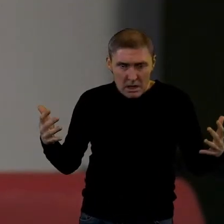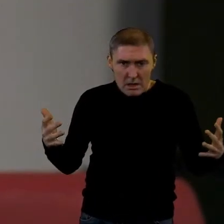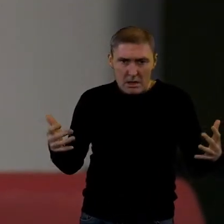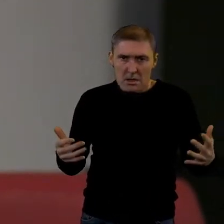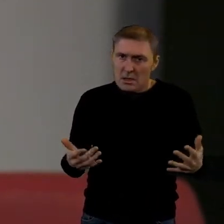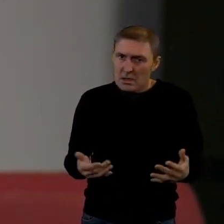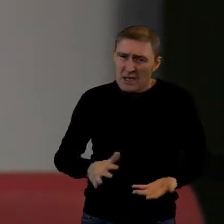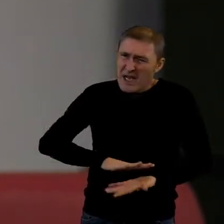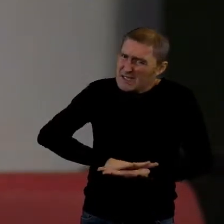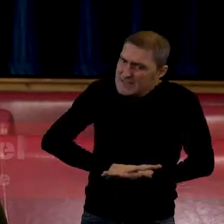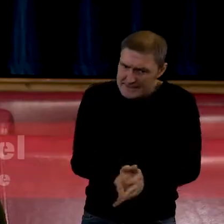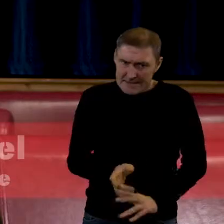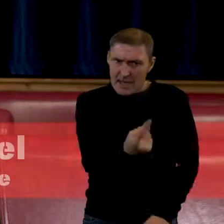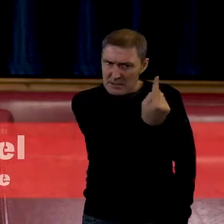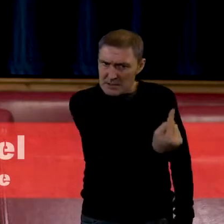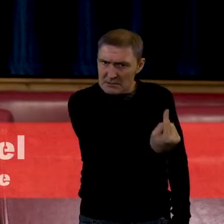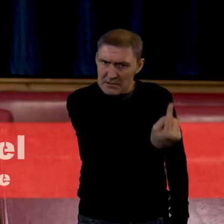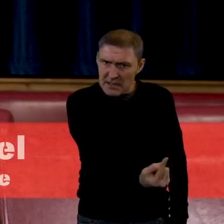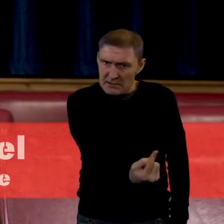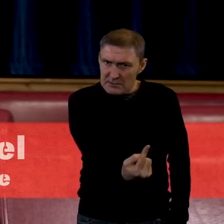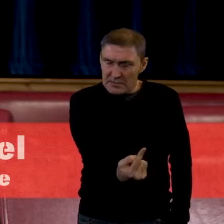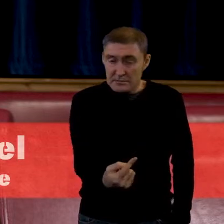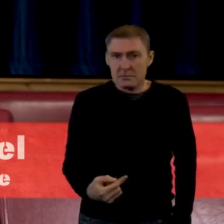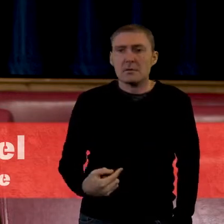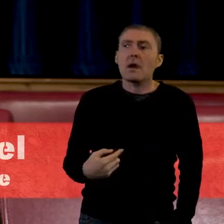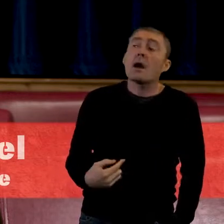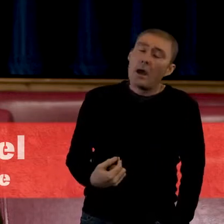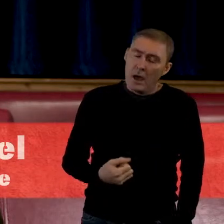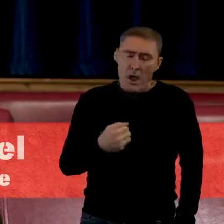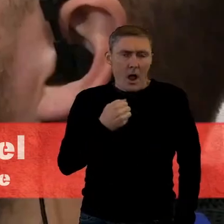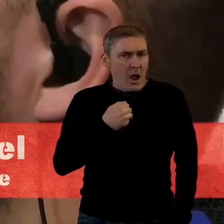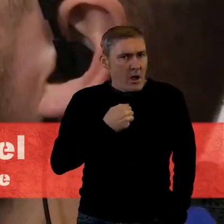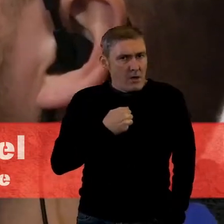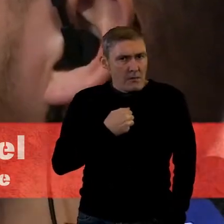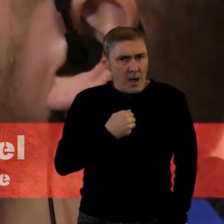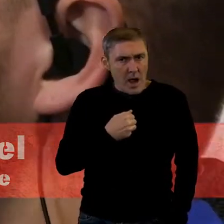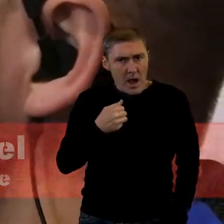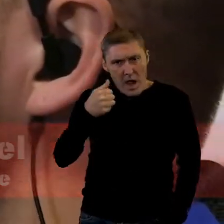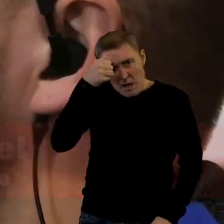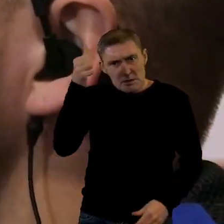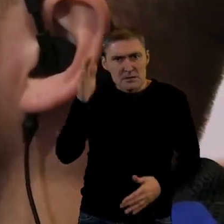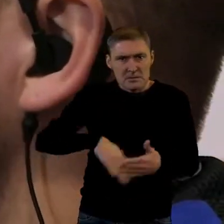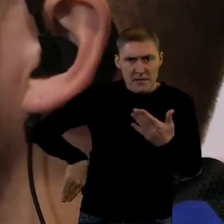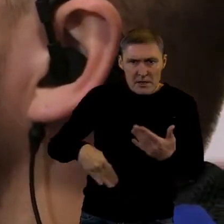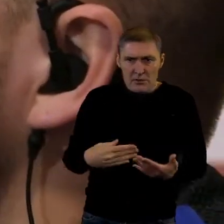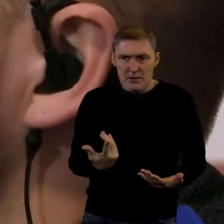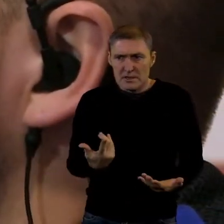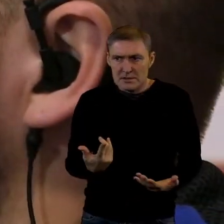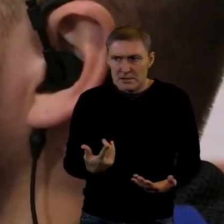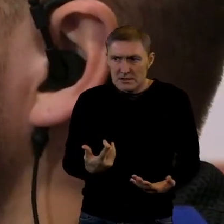devastating. My first experience with hate crimes was as a victim. I myself am transgender